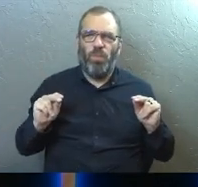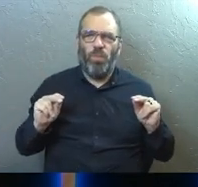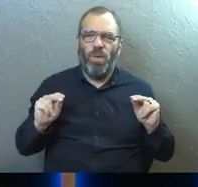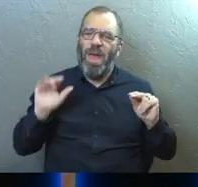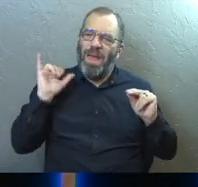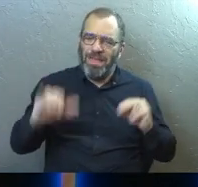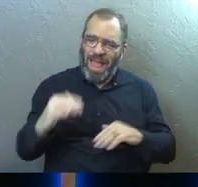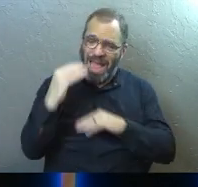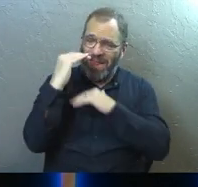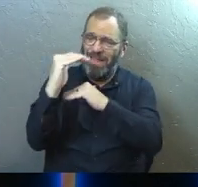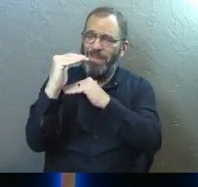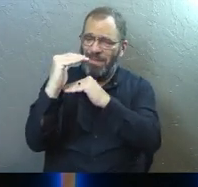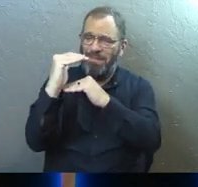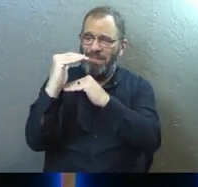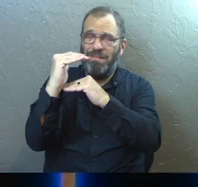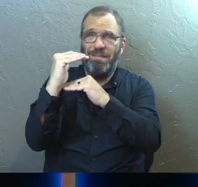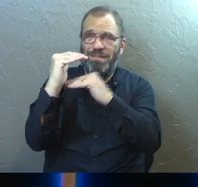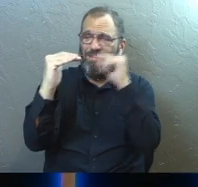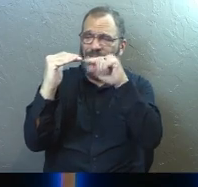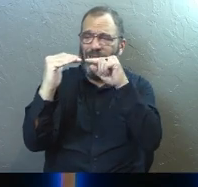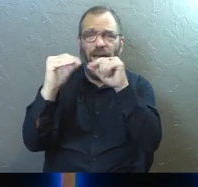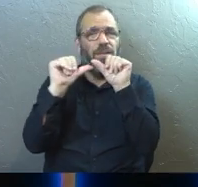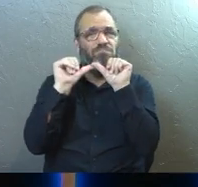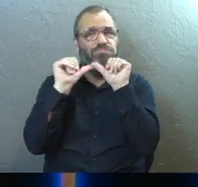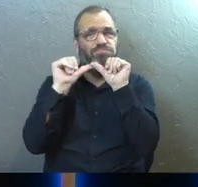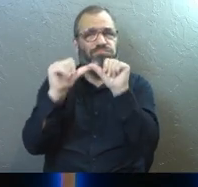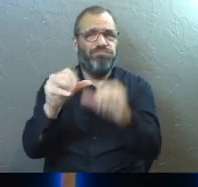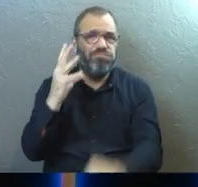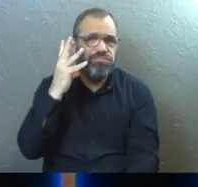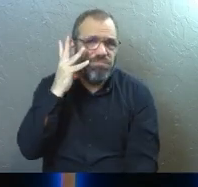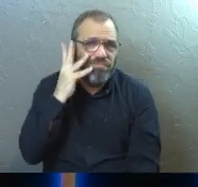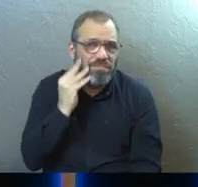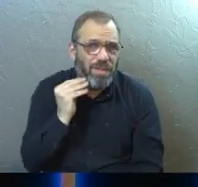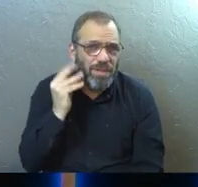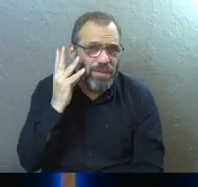And he said, that limit, you're going to continue to experience.